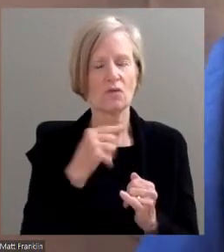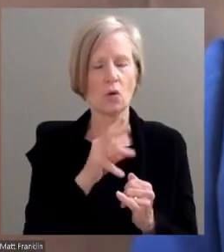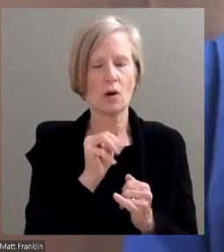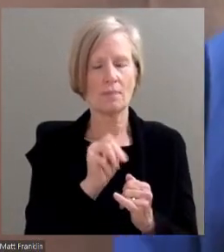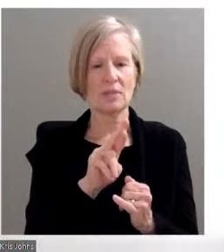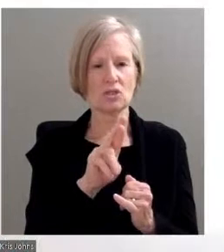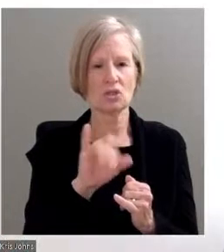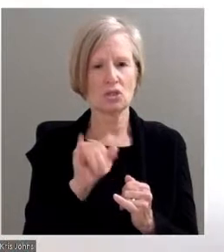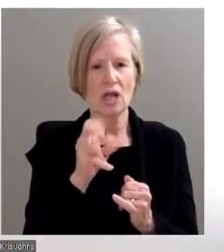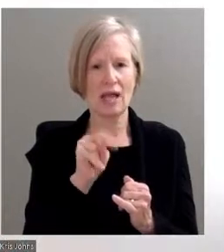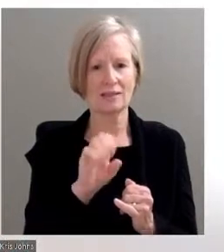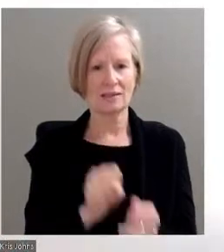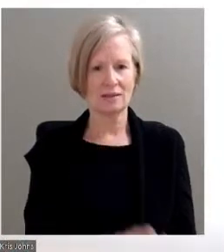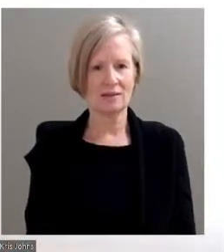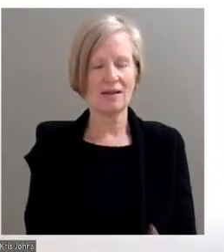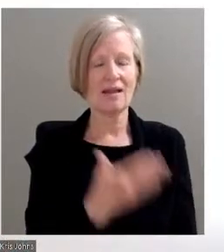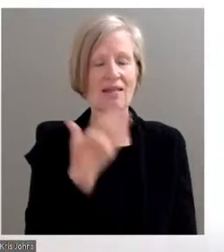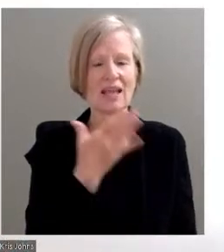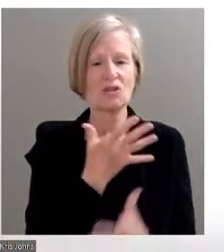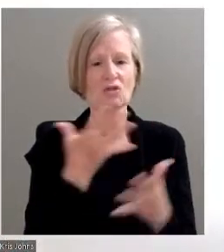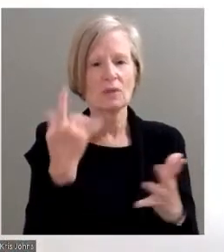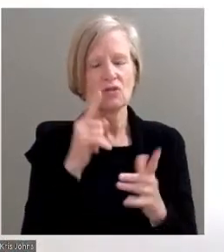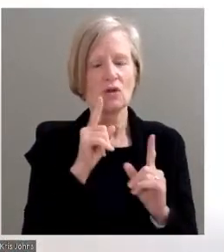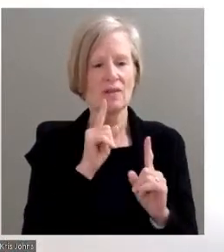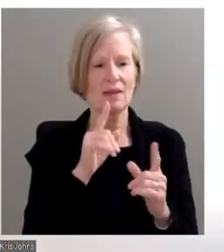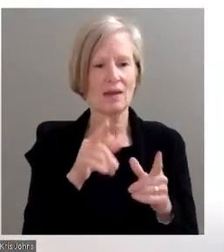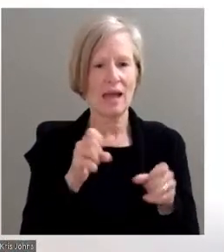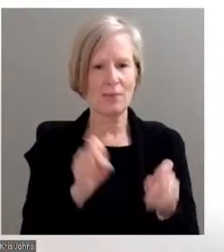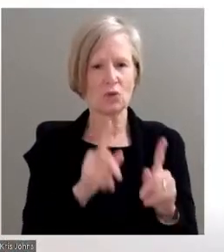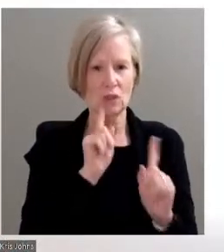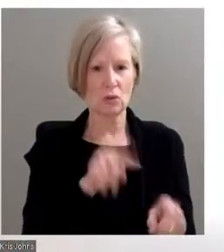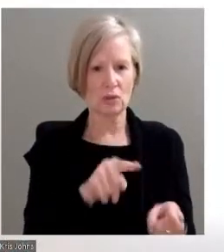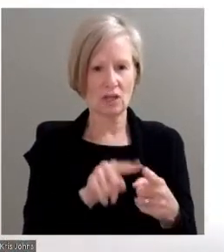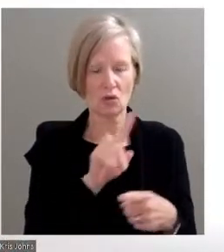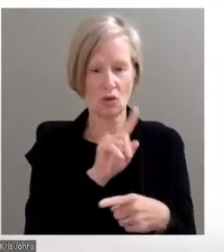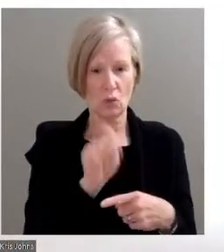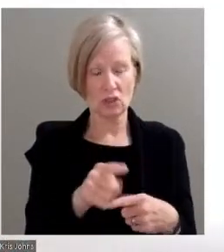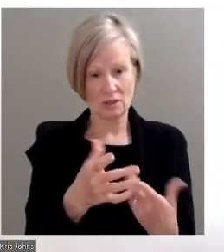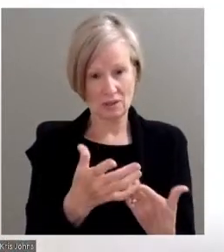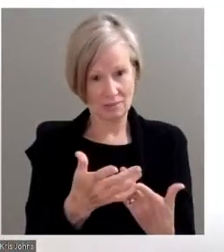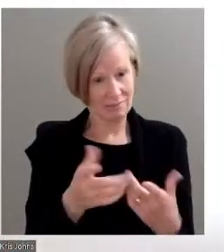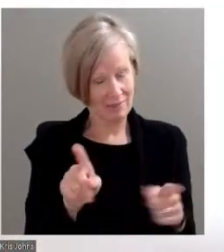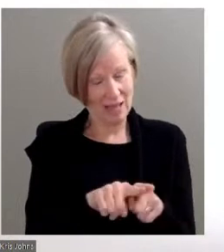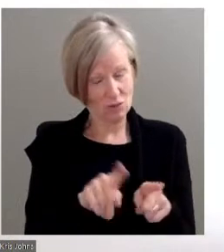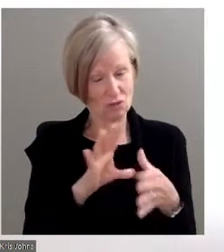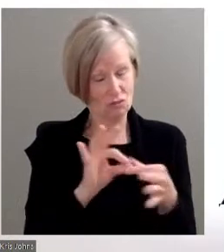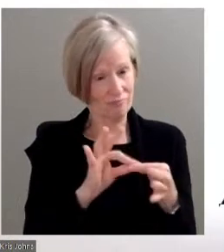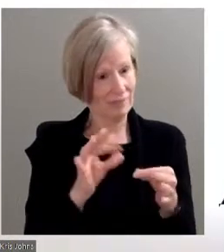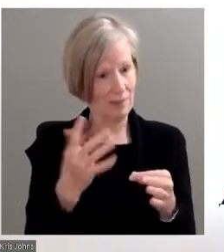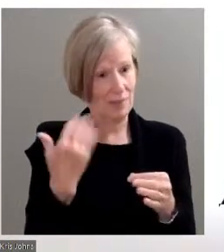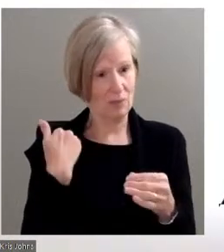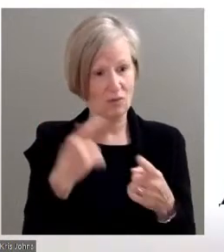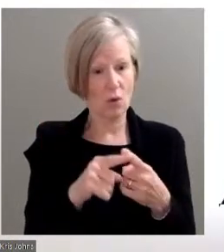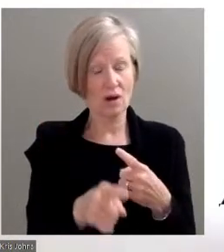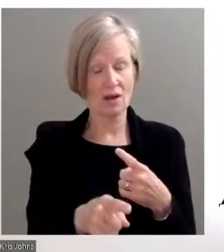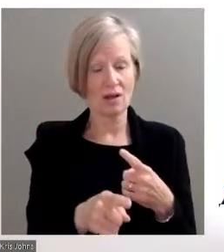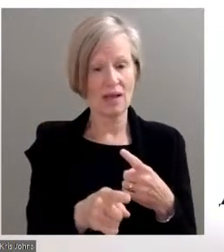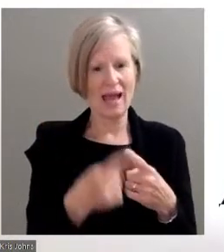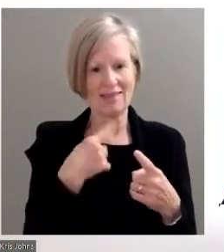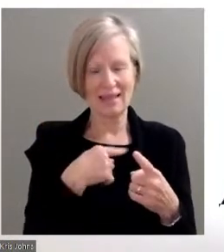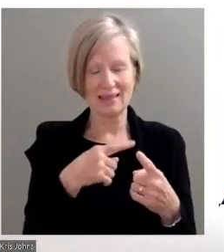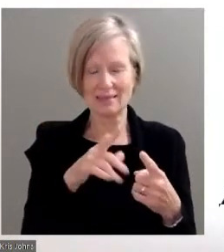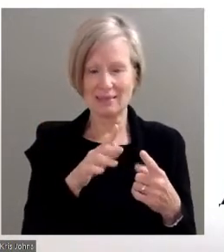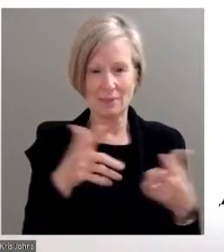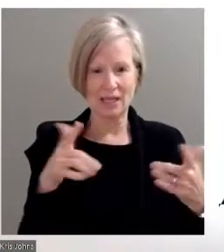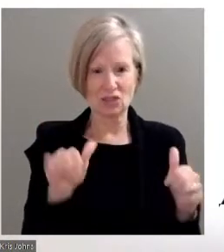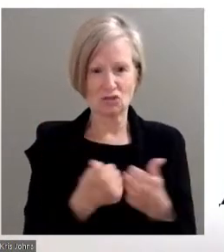respond. I need to respond to this question. Ultimately, as previously mentioned, I think the biggest challenge for individuals who students is just the